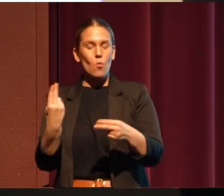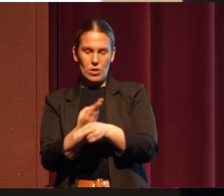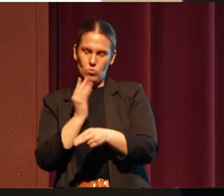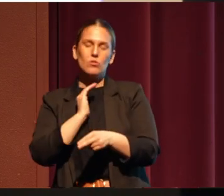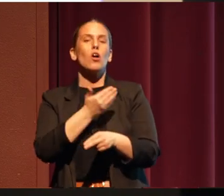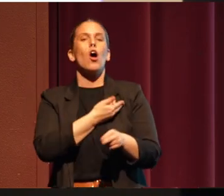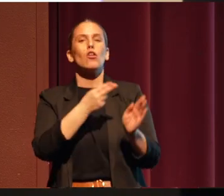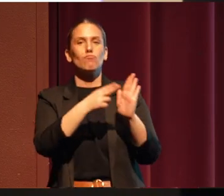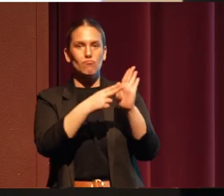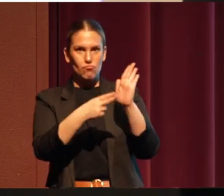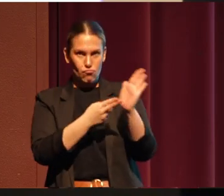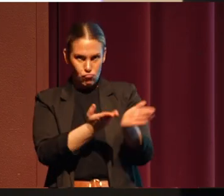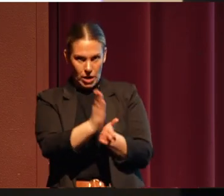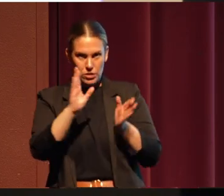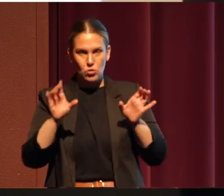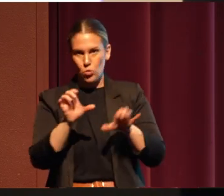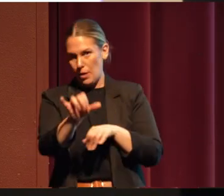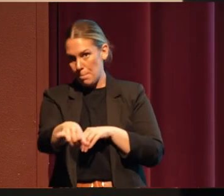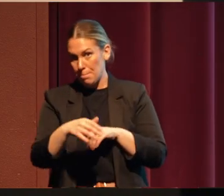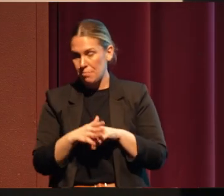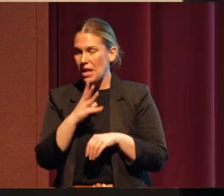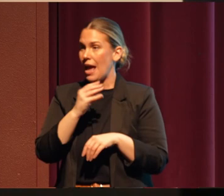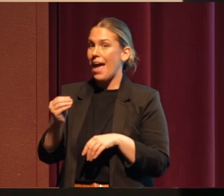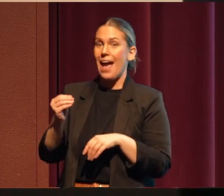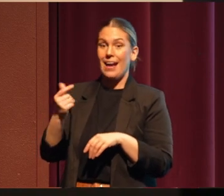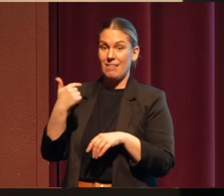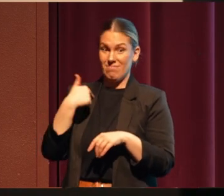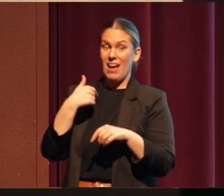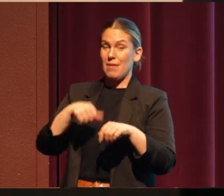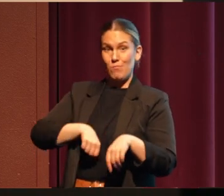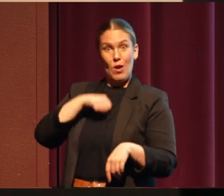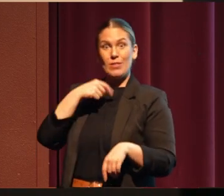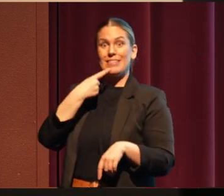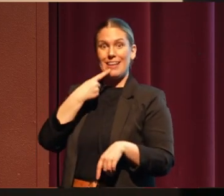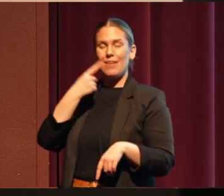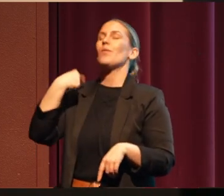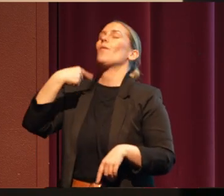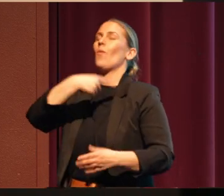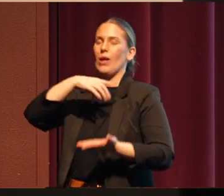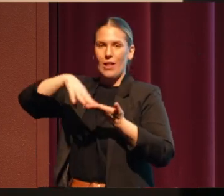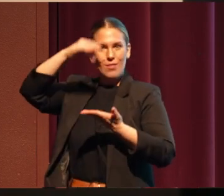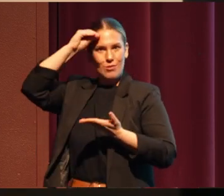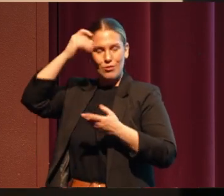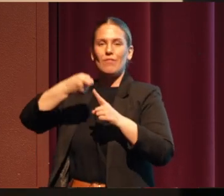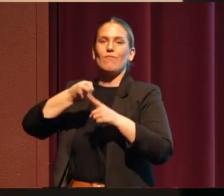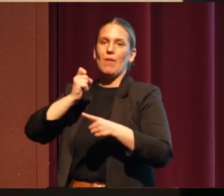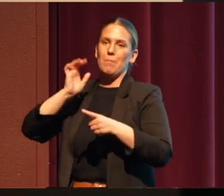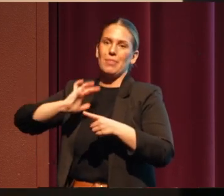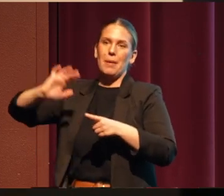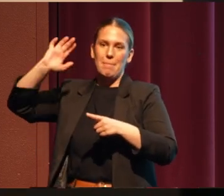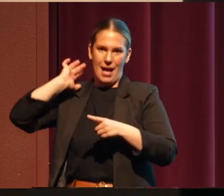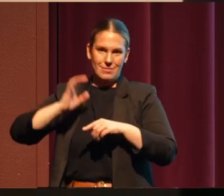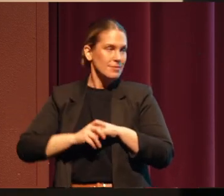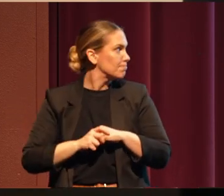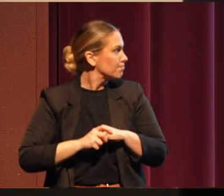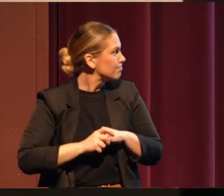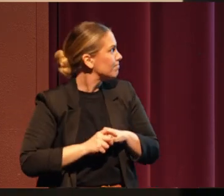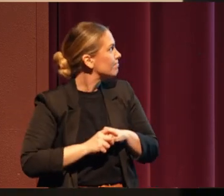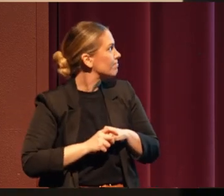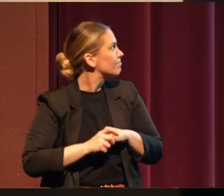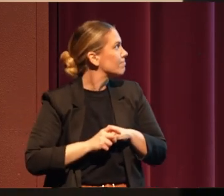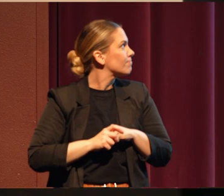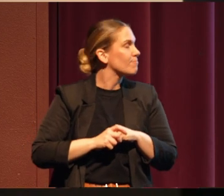And I can proudly say we have learned from the past. The Klamath tribes